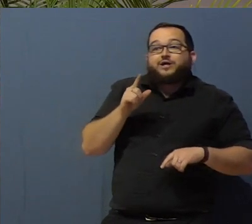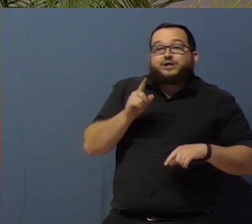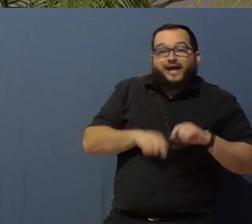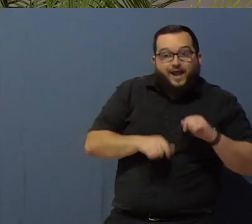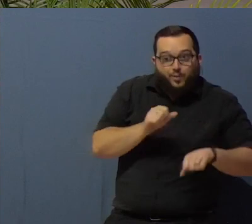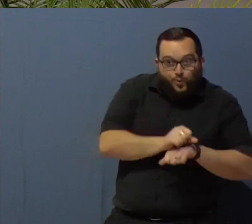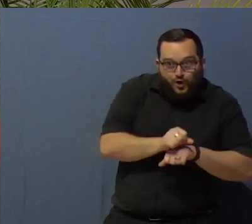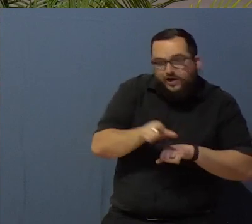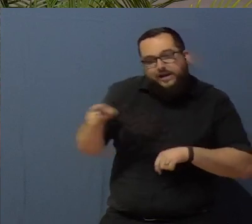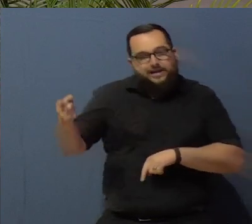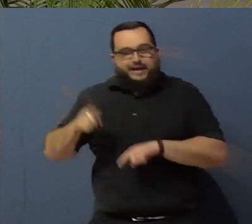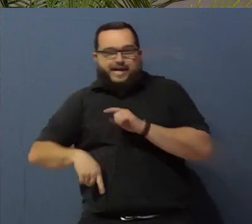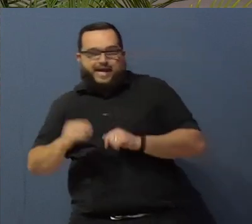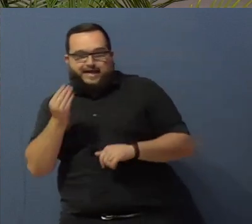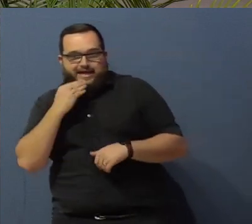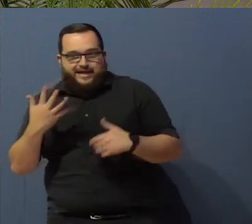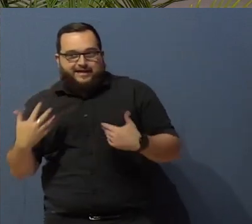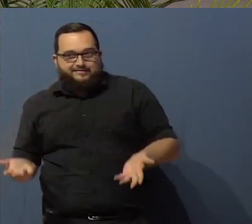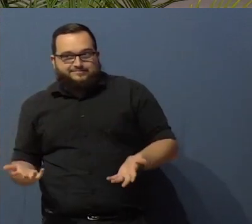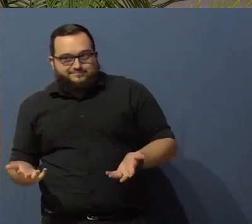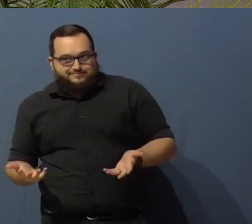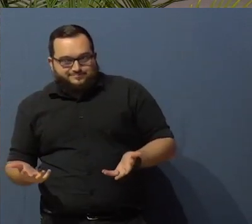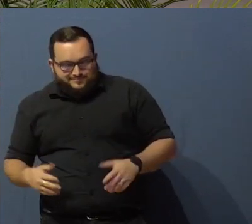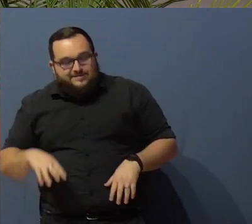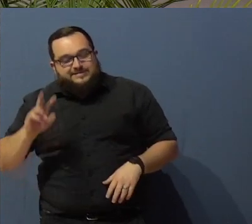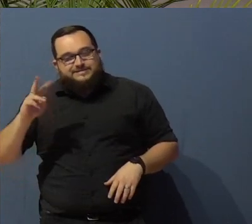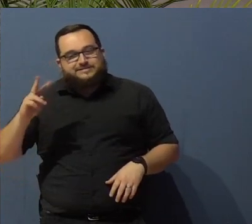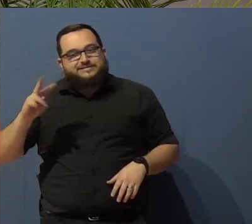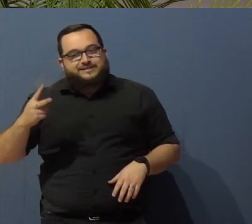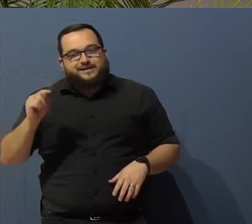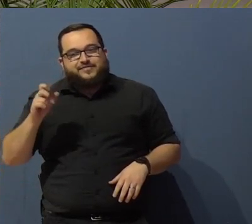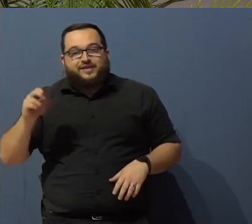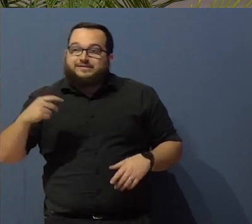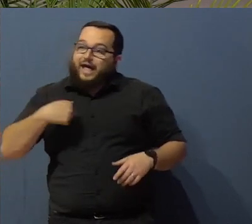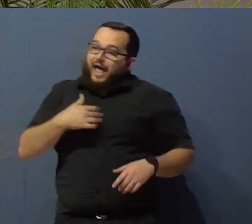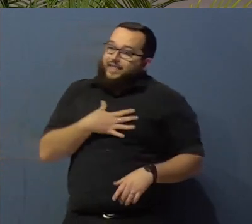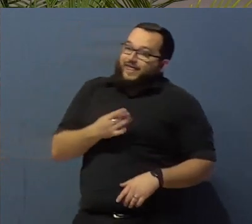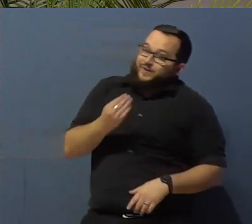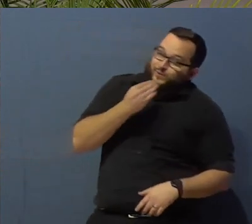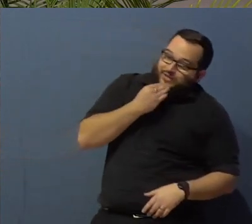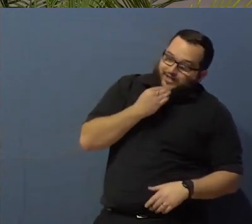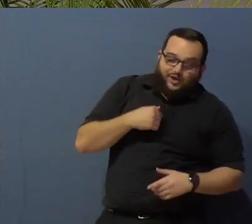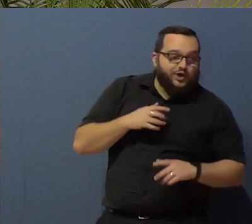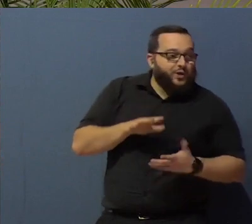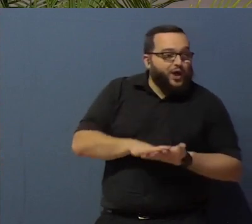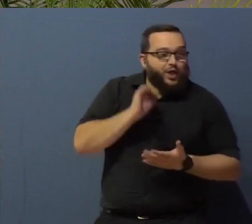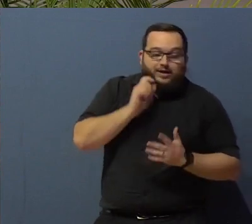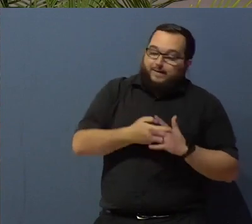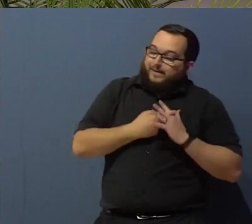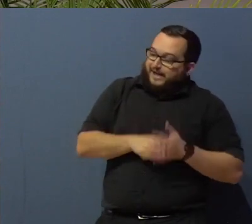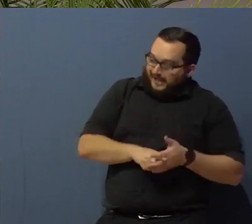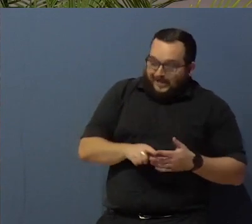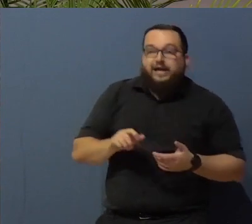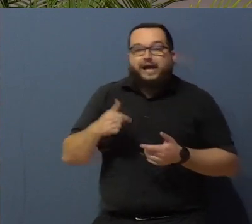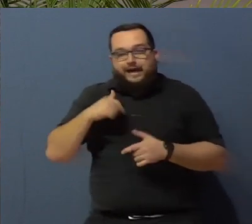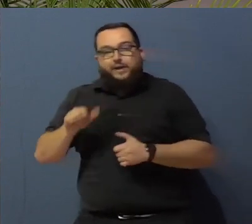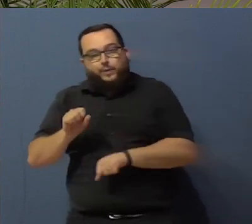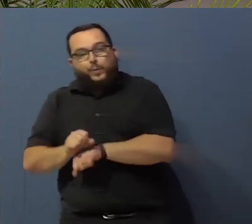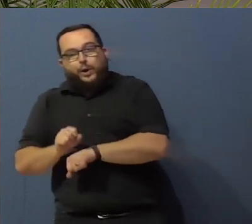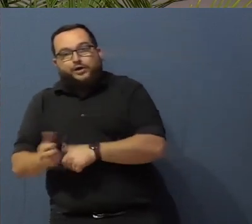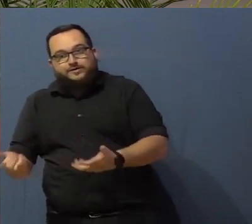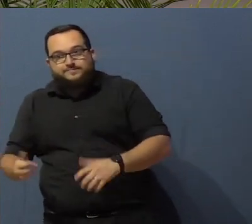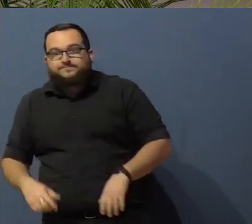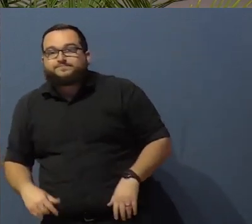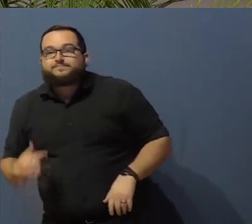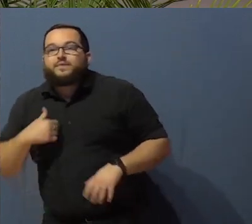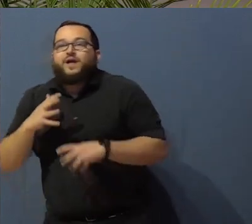eat. 2 Thessalonians 3.10, and I like to eat, so I learned from a very early age how to work. I actually got